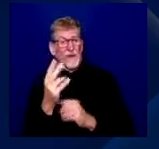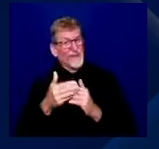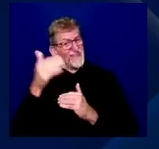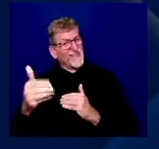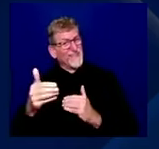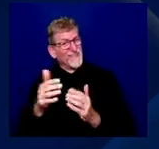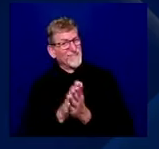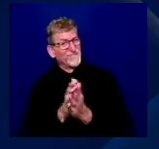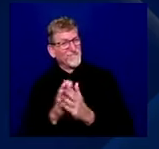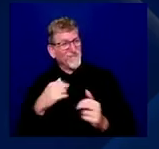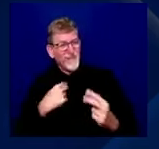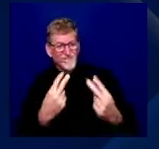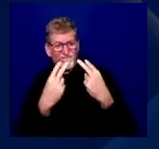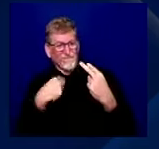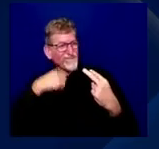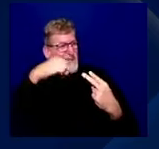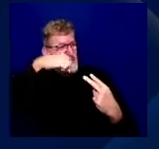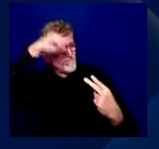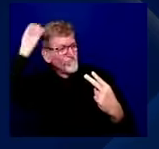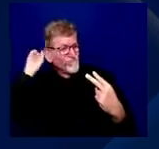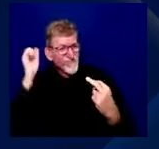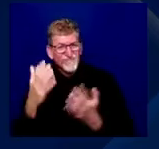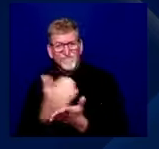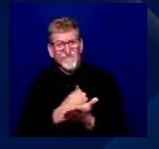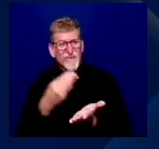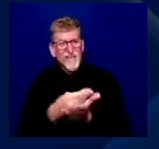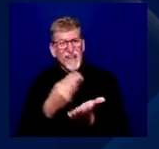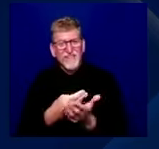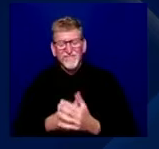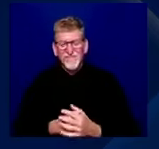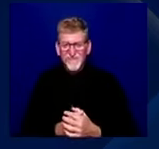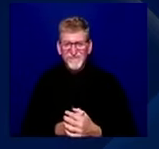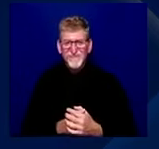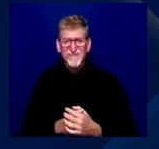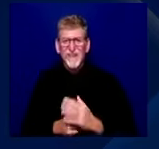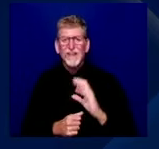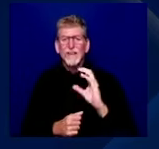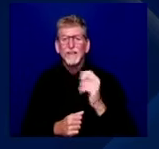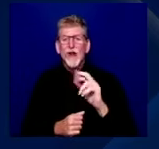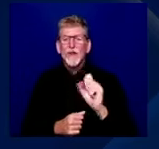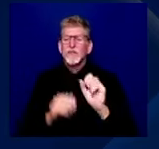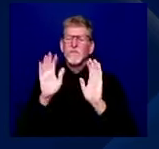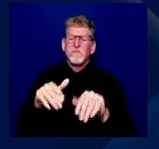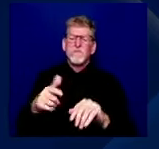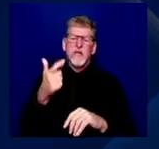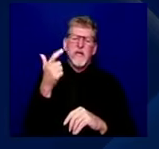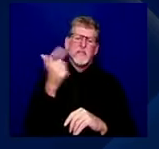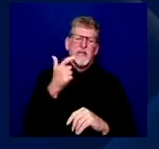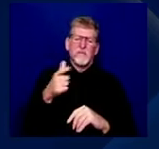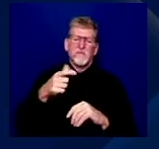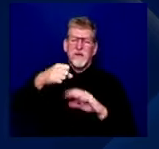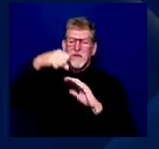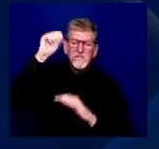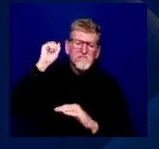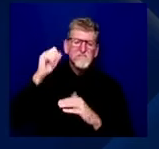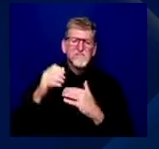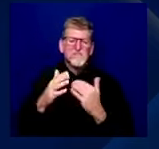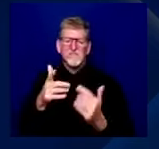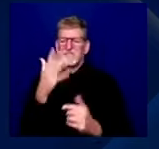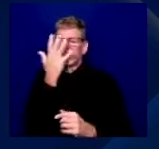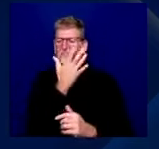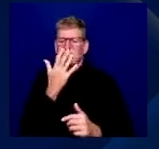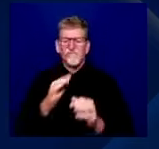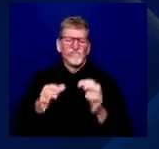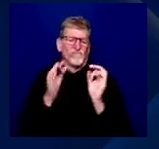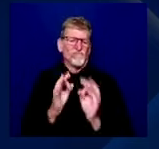mean, you're a handsome guy. It's going to work for you. Thanks, man. It's going to work for you, man. You've got a good face. You've got a good face. All right. I'll be more aerodynamic. All